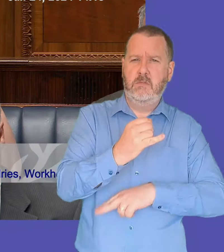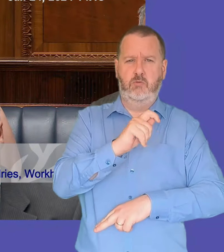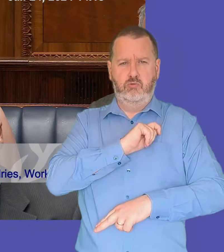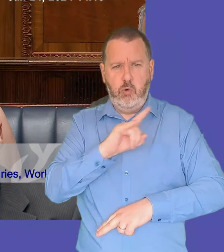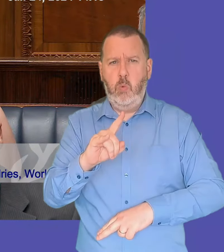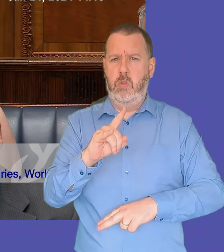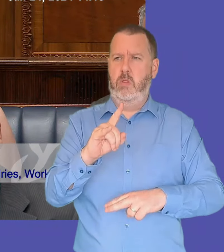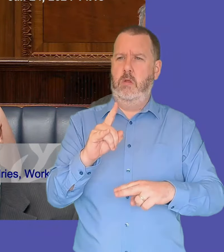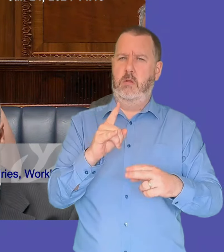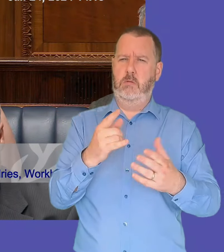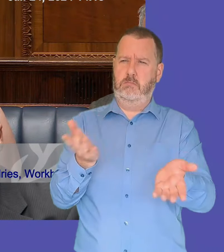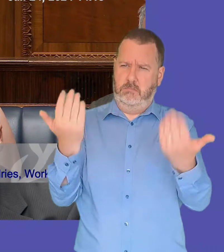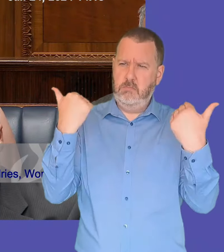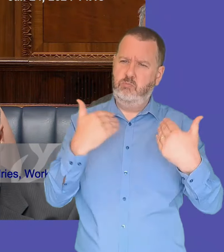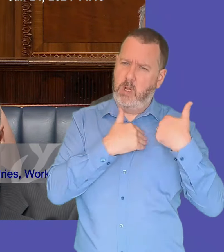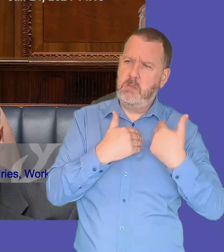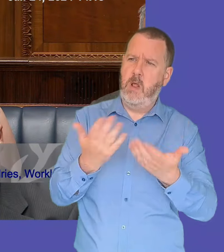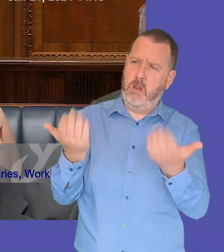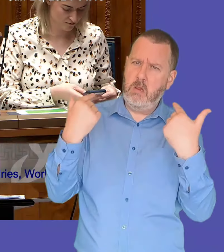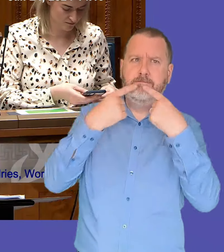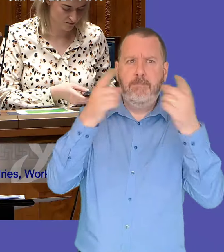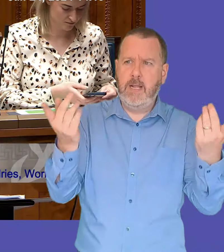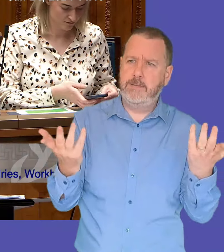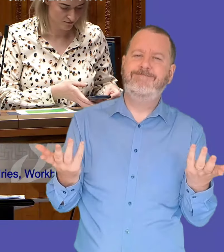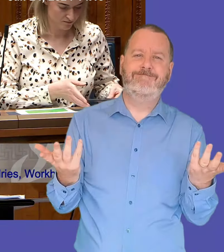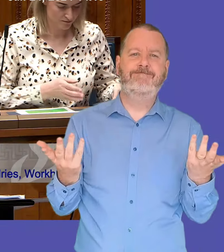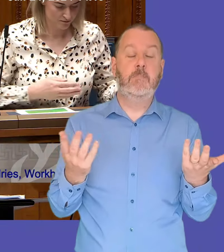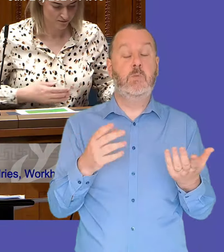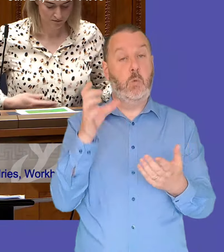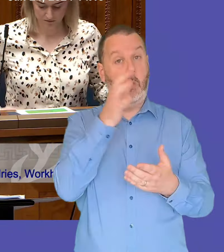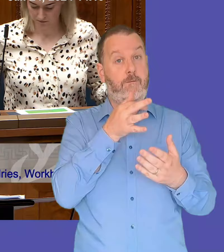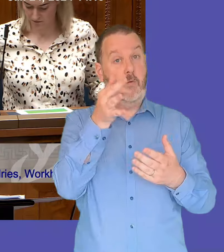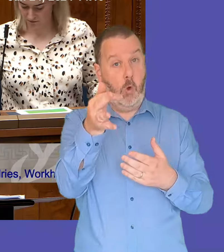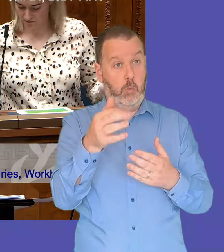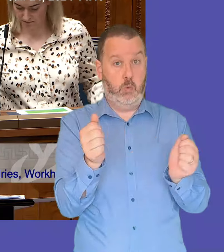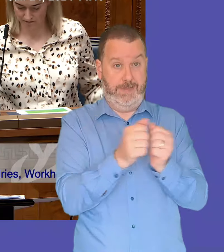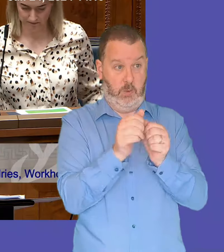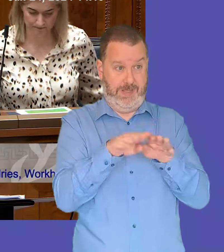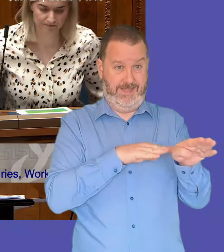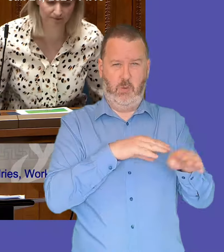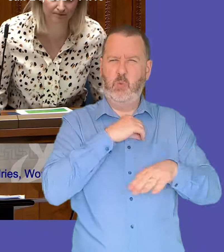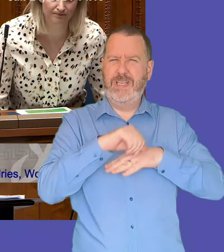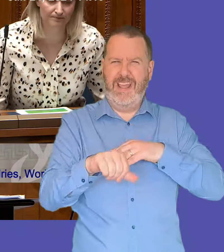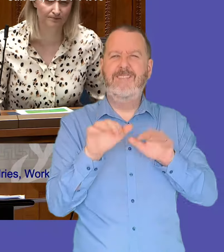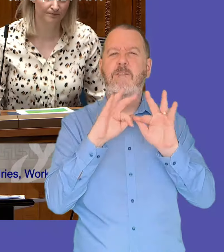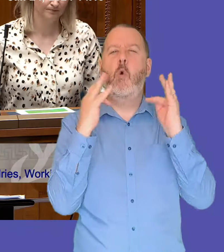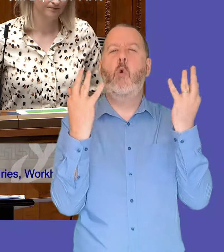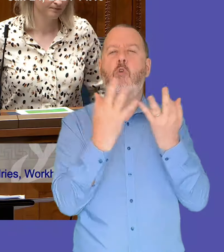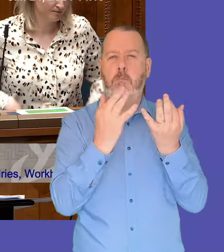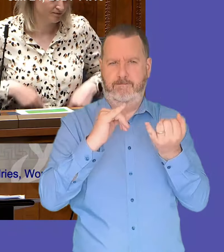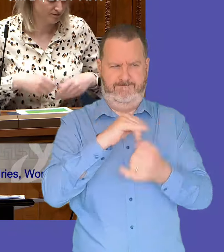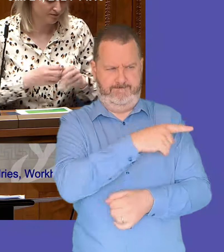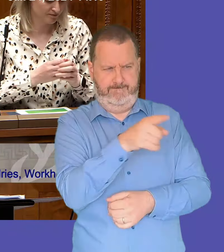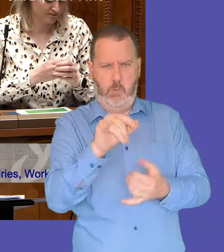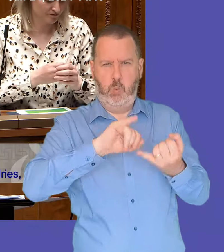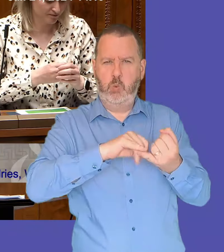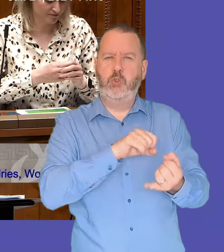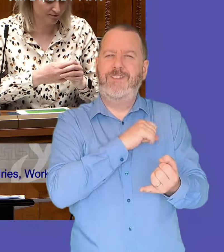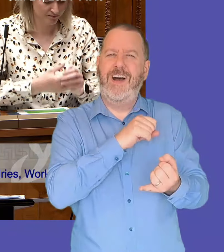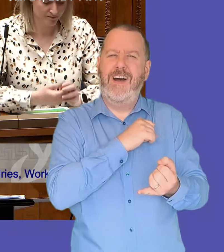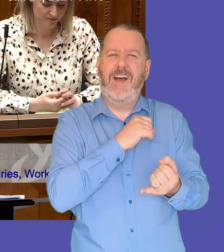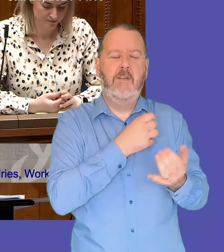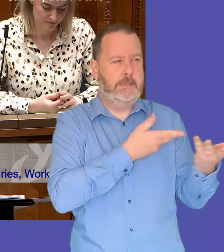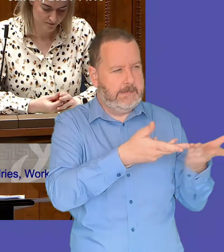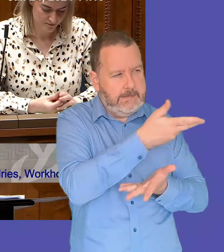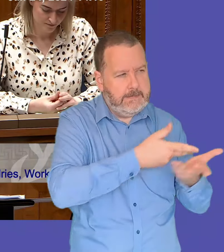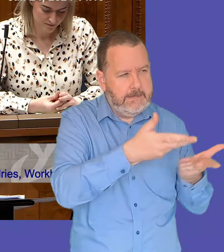the deputy first minister and i look forward to meeting with the victims and survivor consultation form this afternoon as i said they intend to